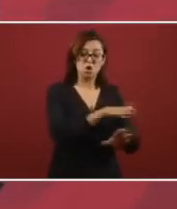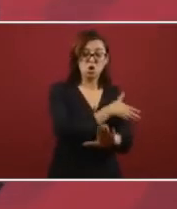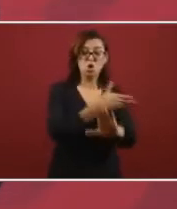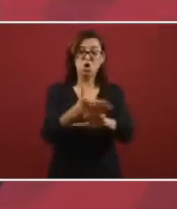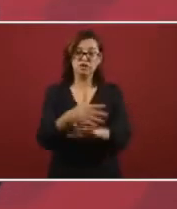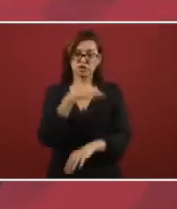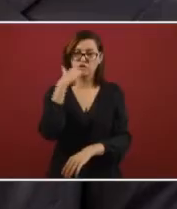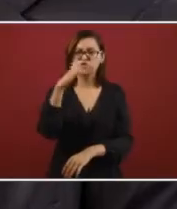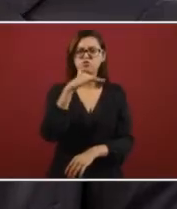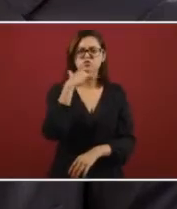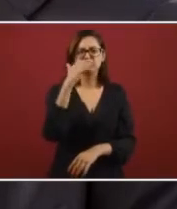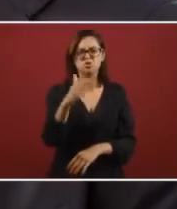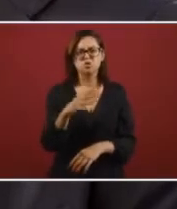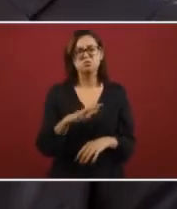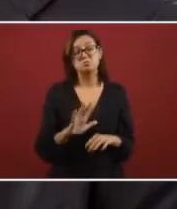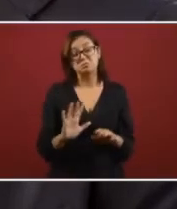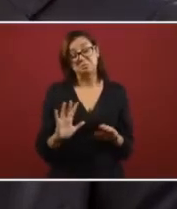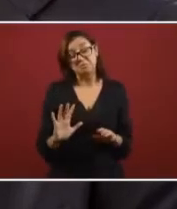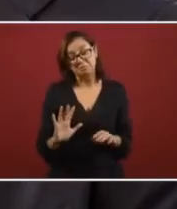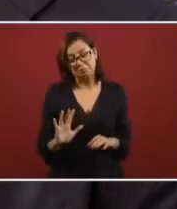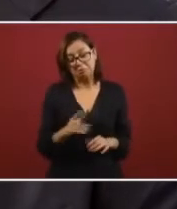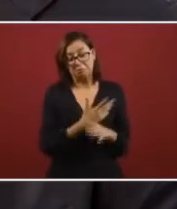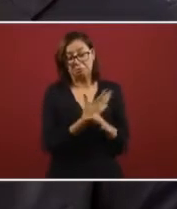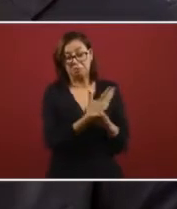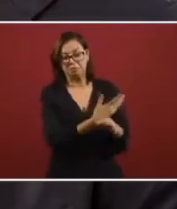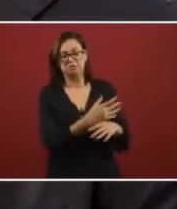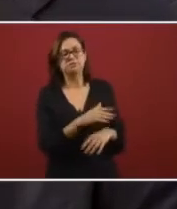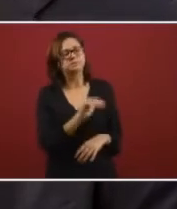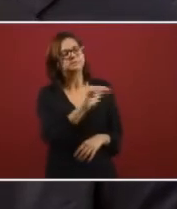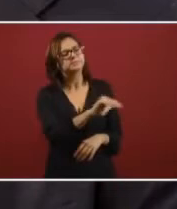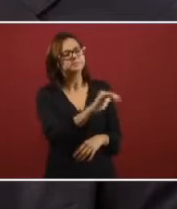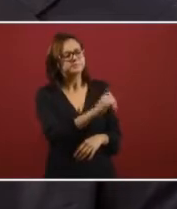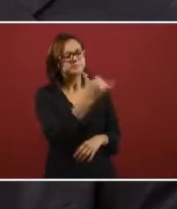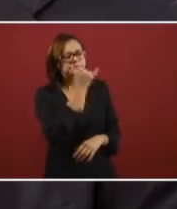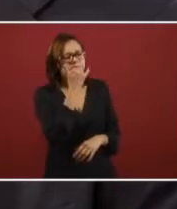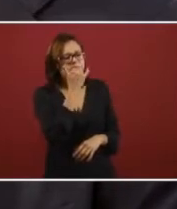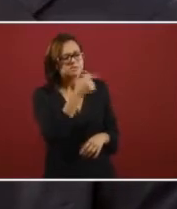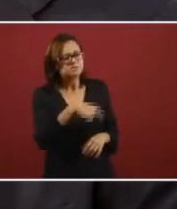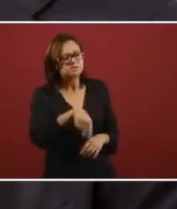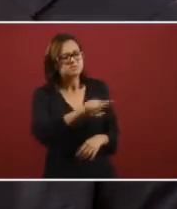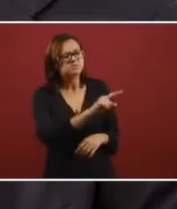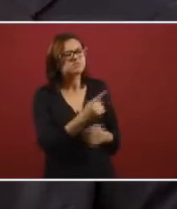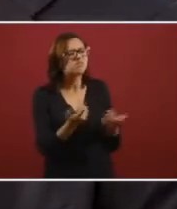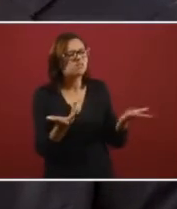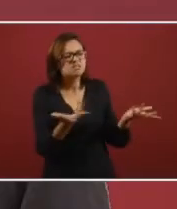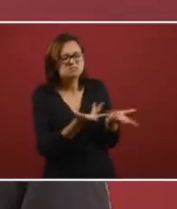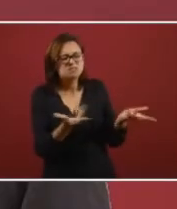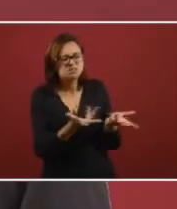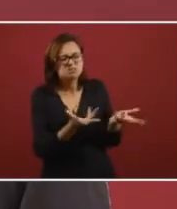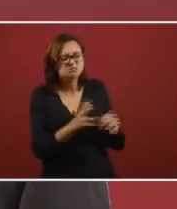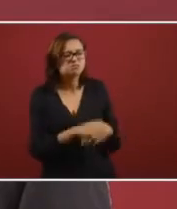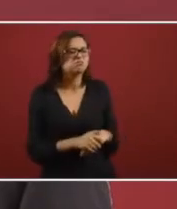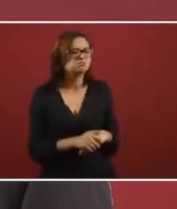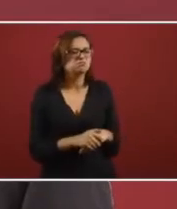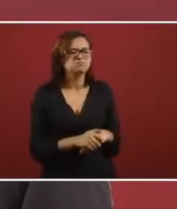Against Corruption. What did you do? I would ask them, if corruption